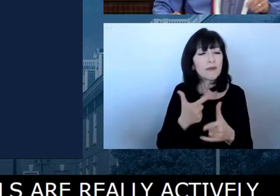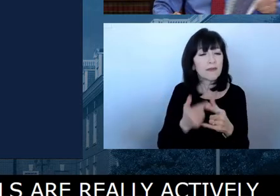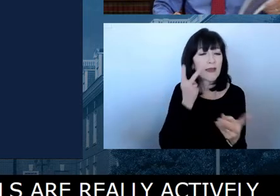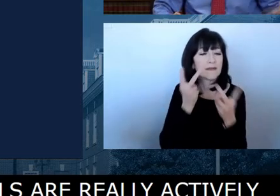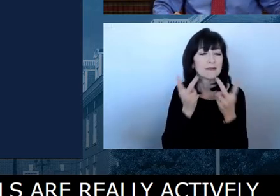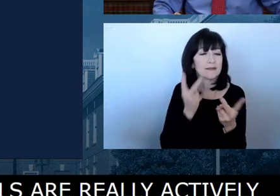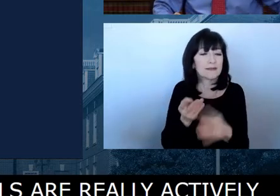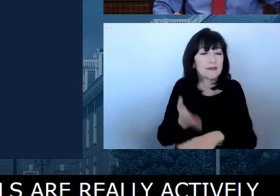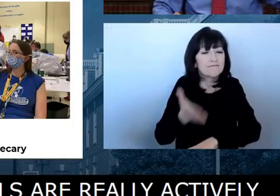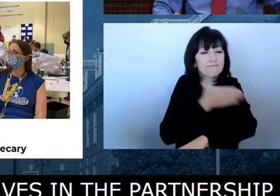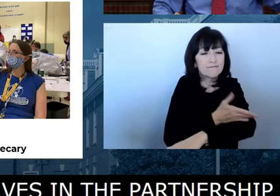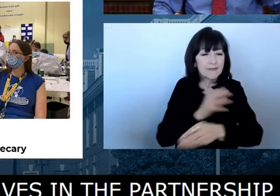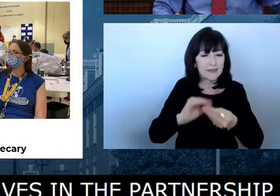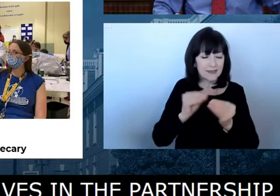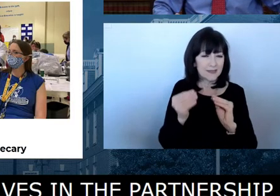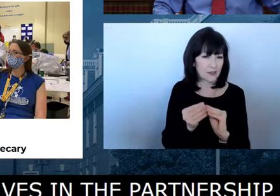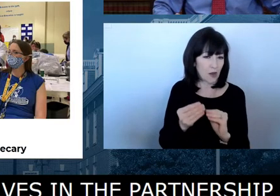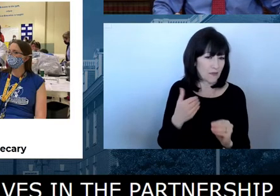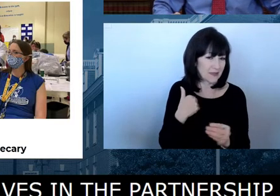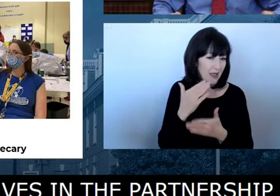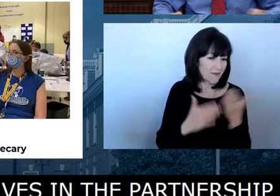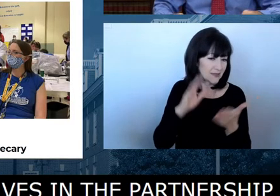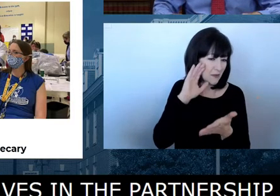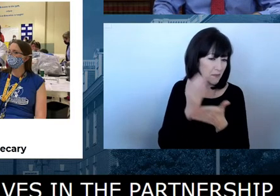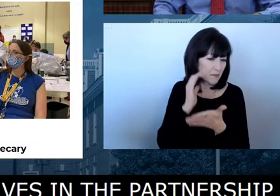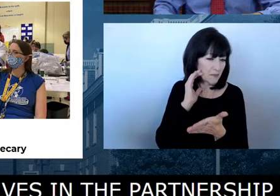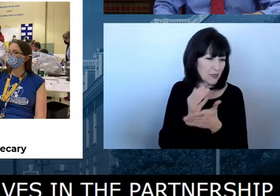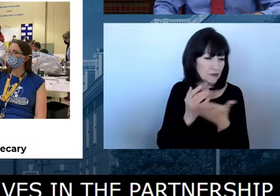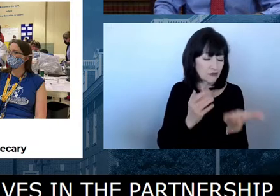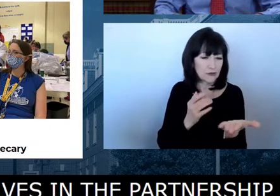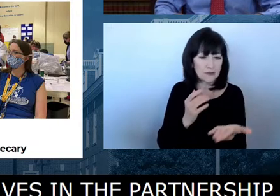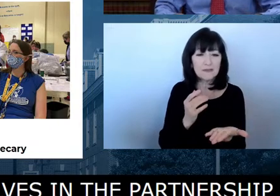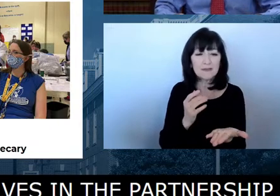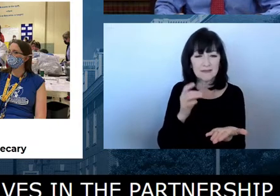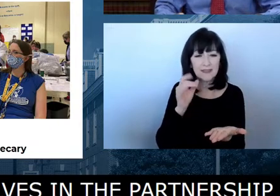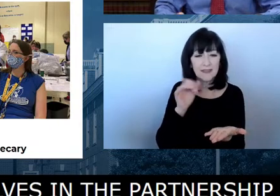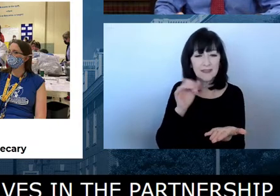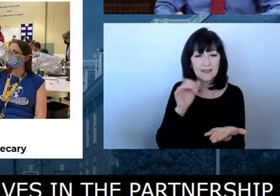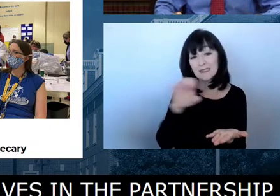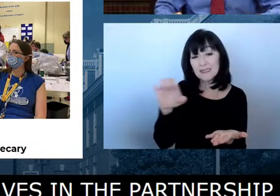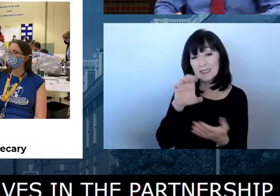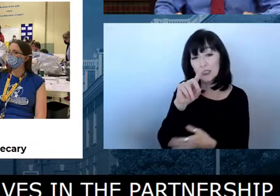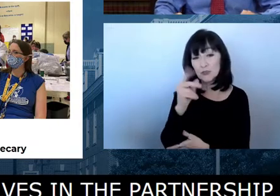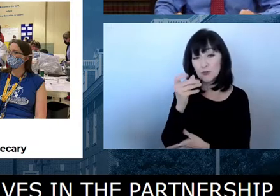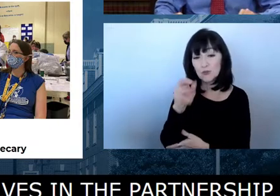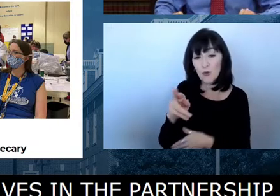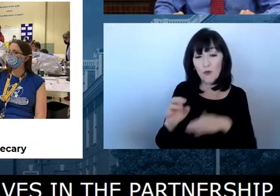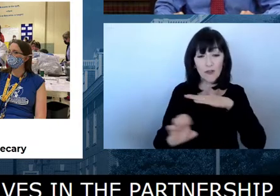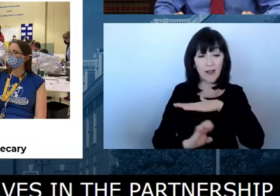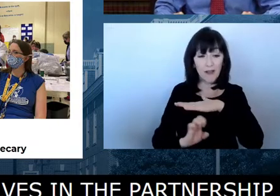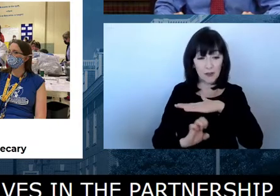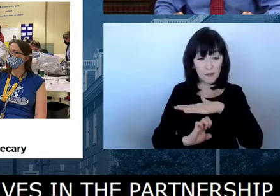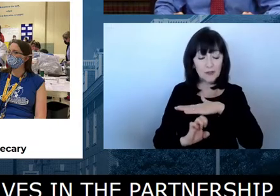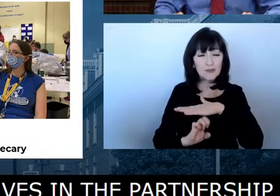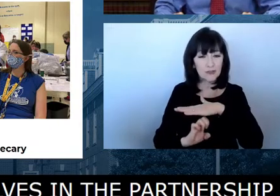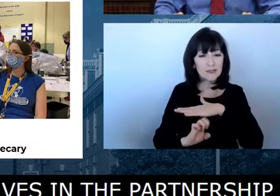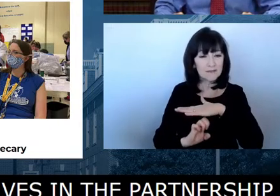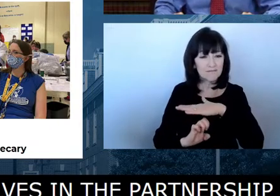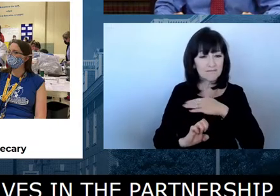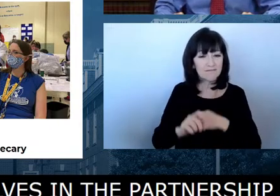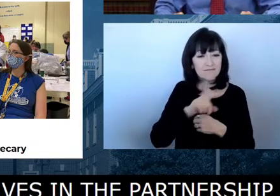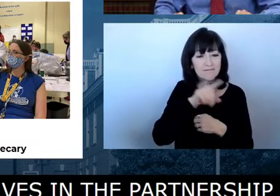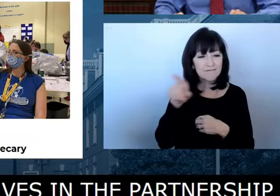some photographs of success there. East Dover Elementary, you can see there the healthcare